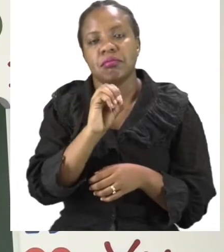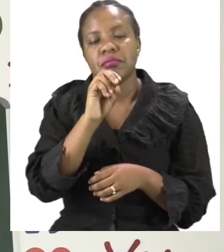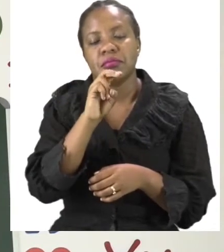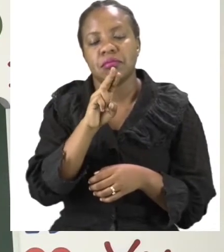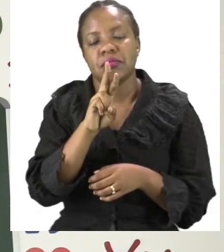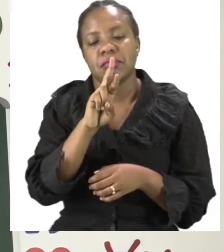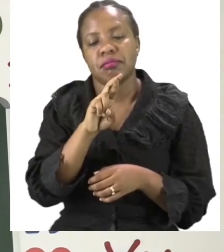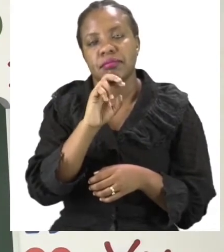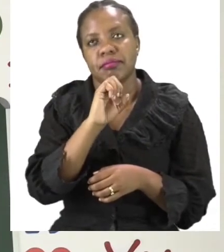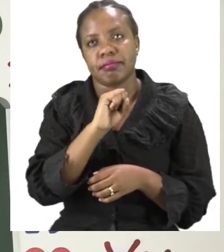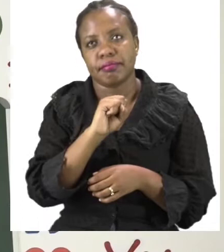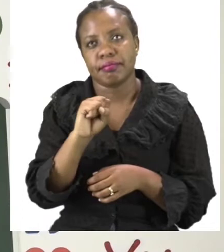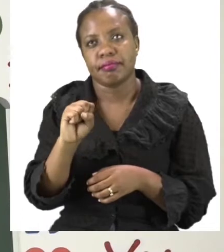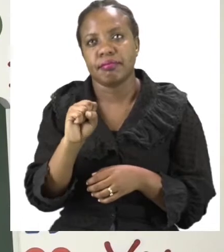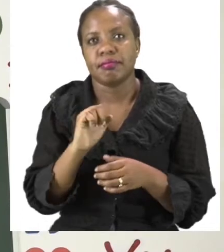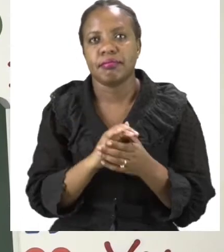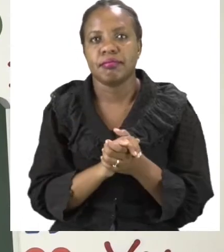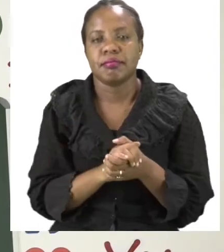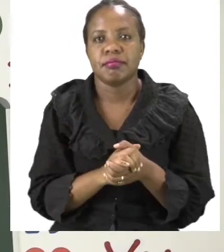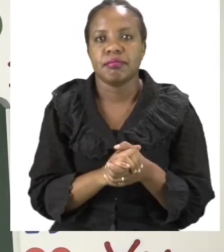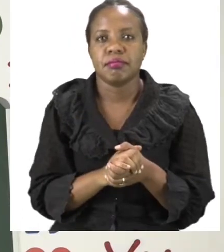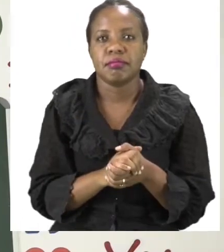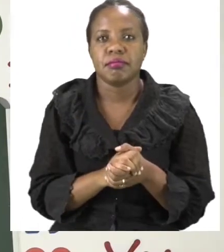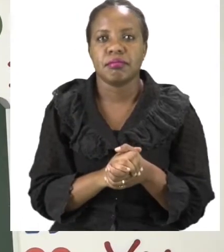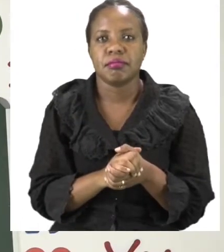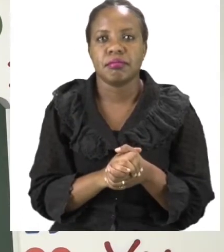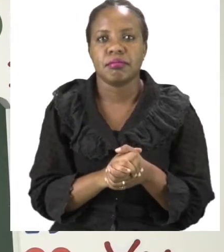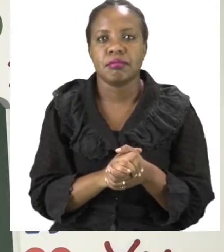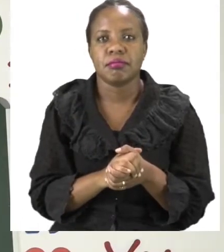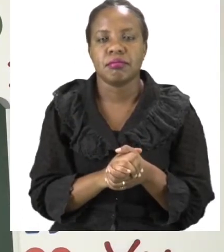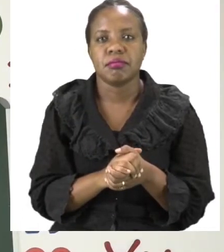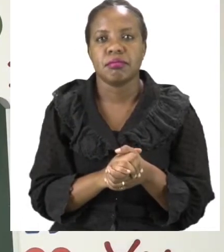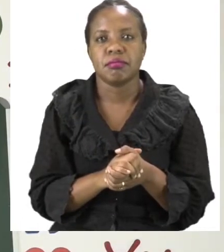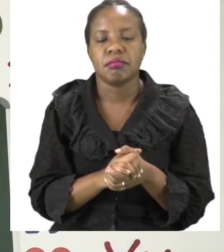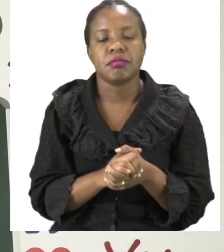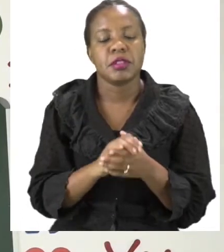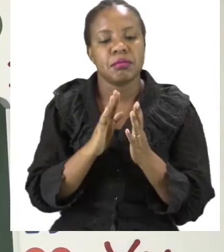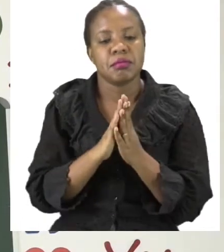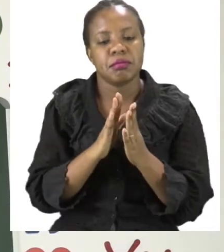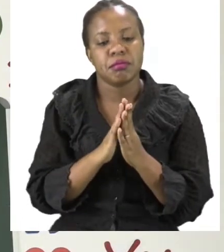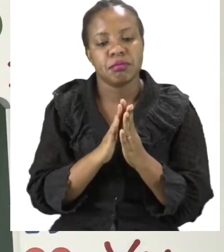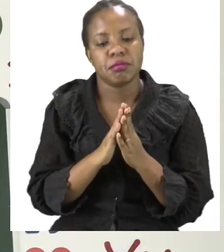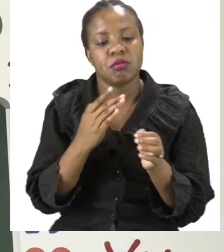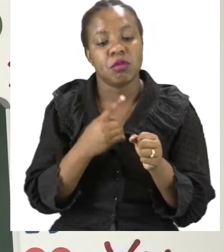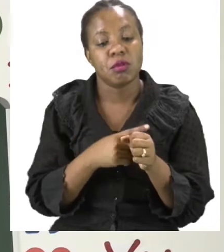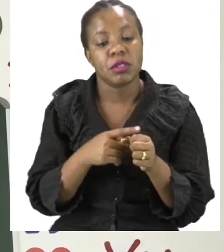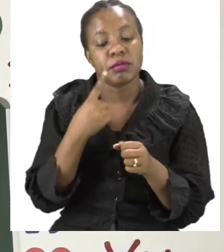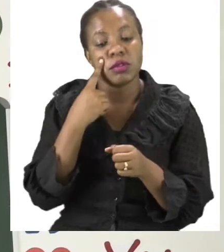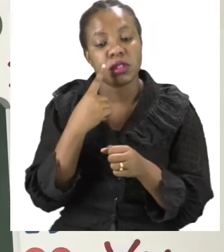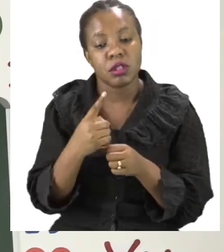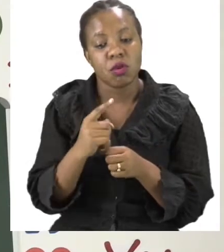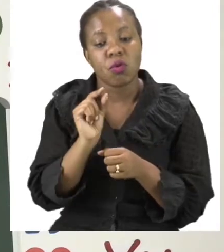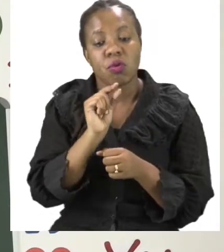Grade 3's it's very important that you also check which words are possessive pronouns and which ones are